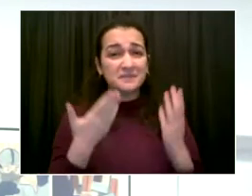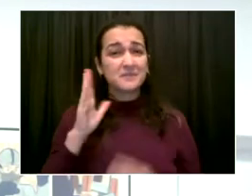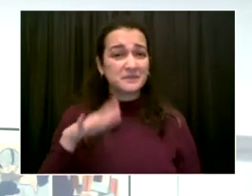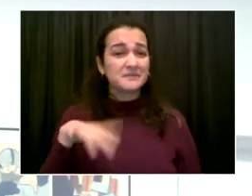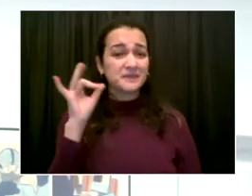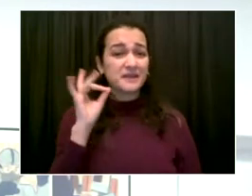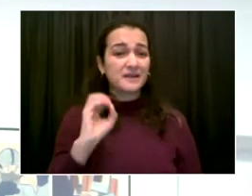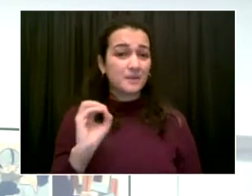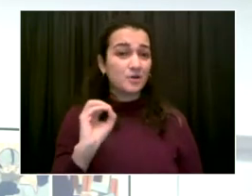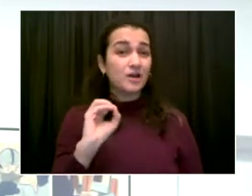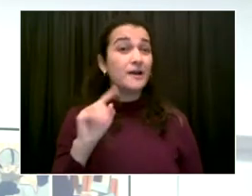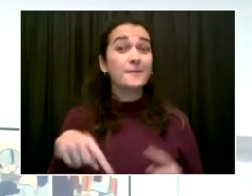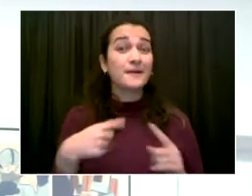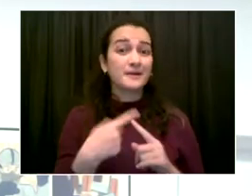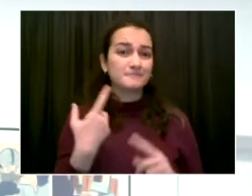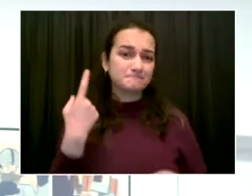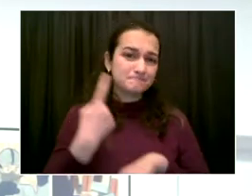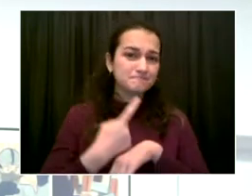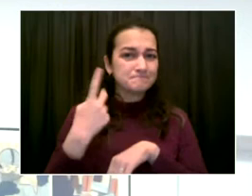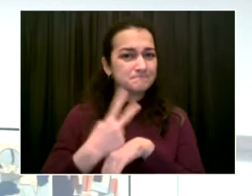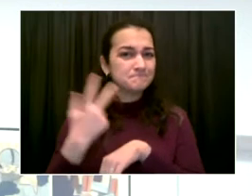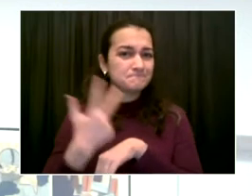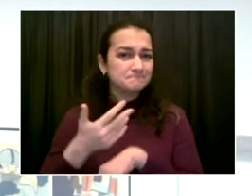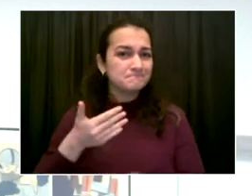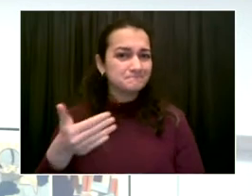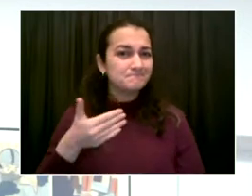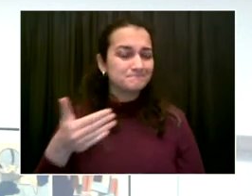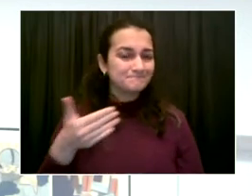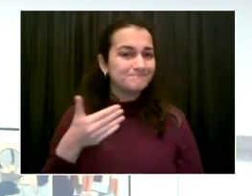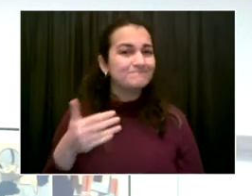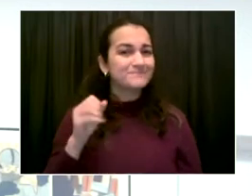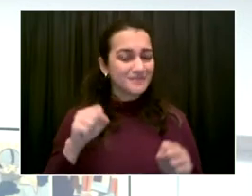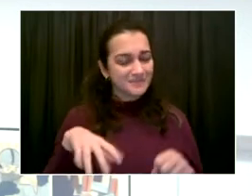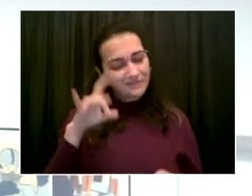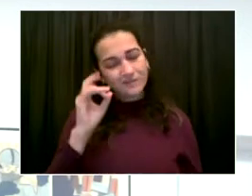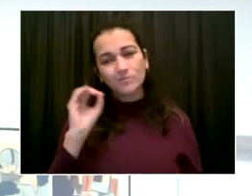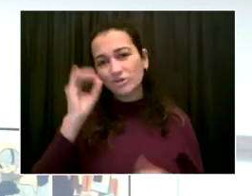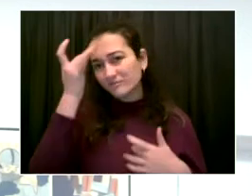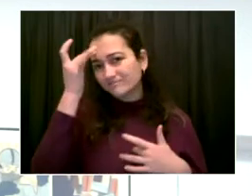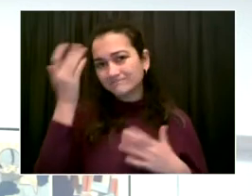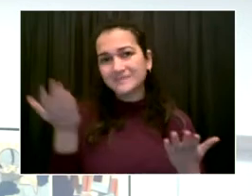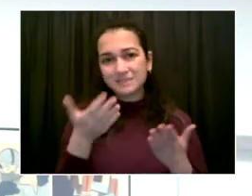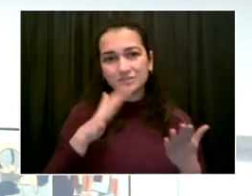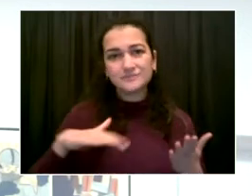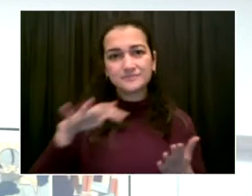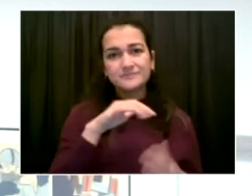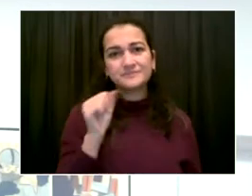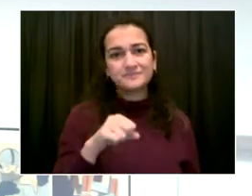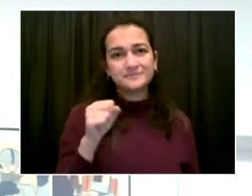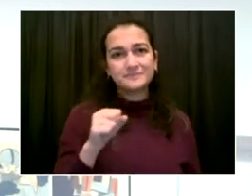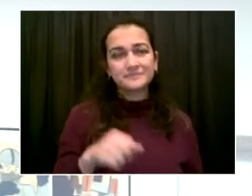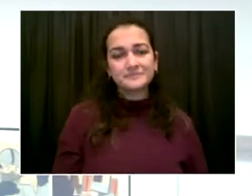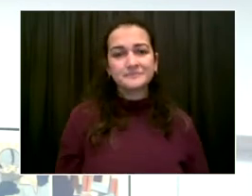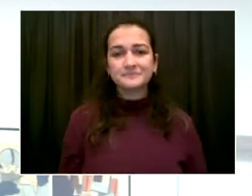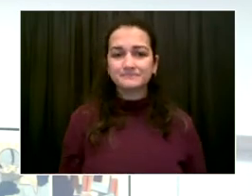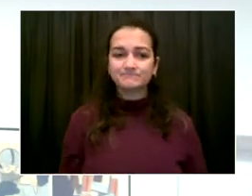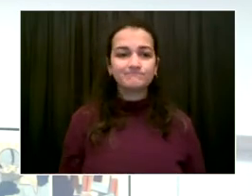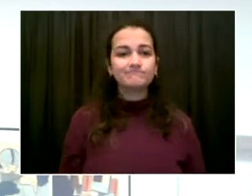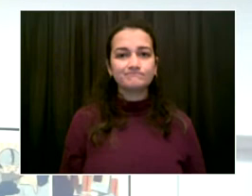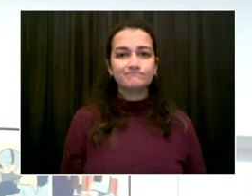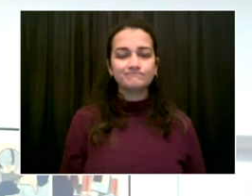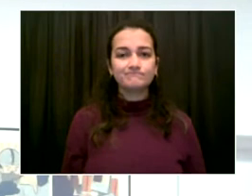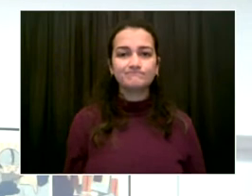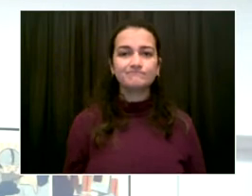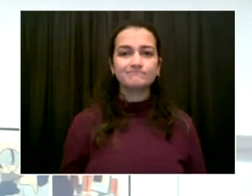United States and very likely in New York City as well. You know, the positive news is that we have such a strong